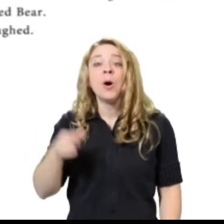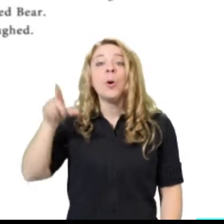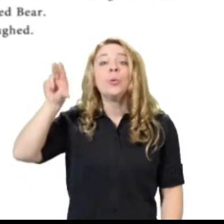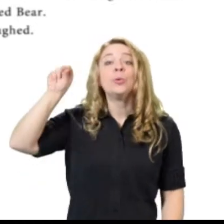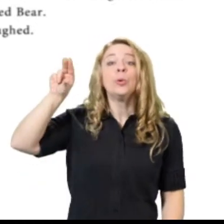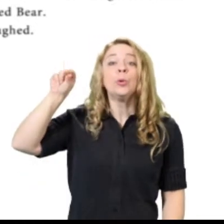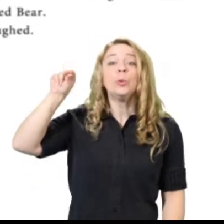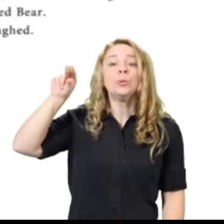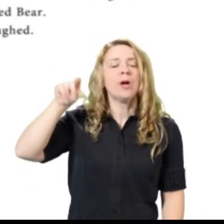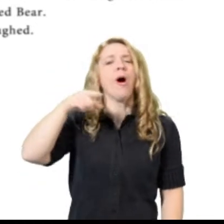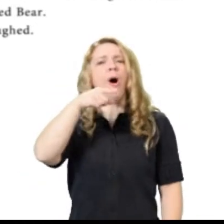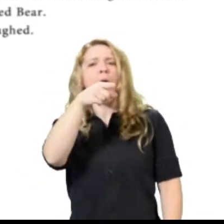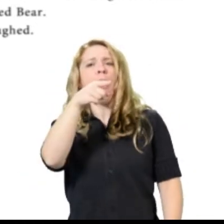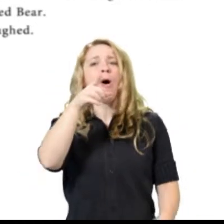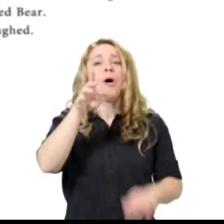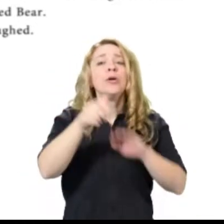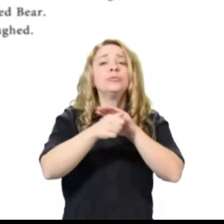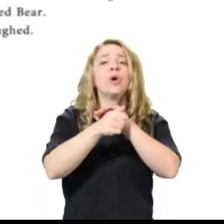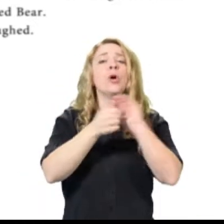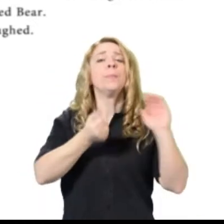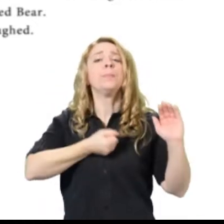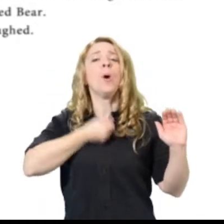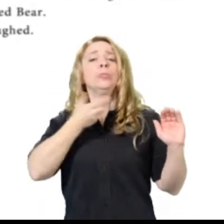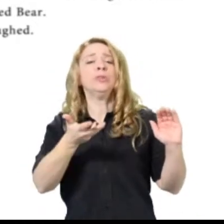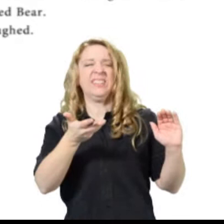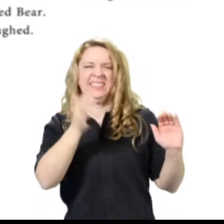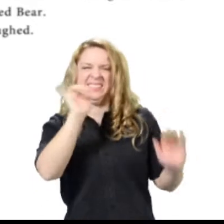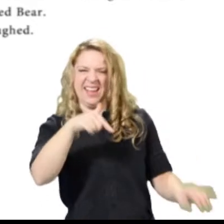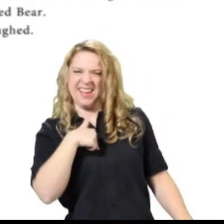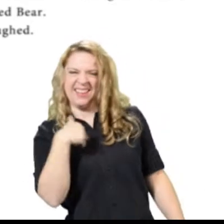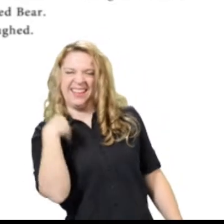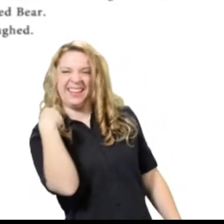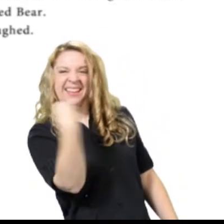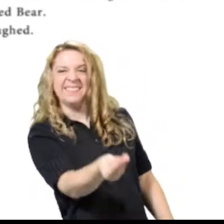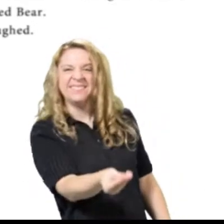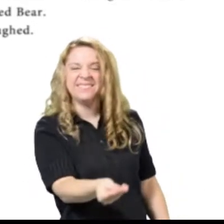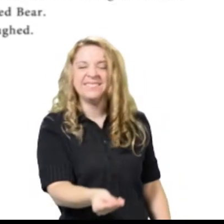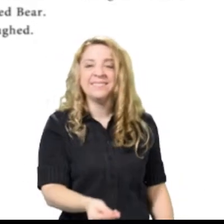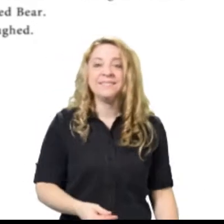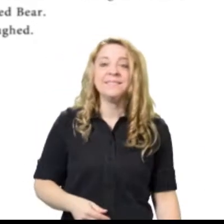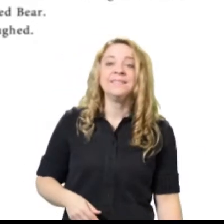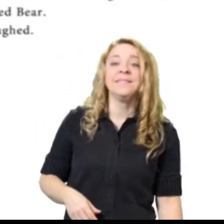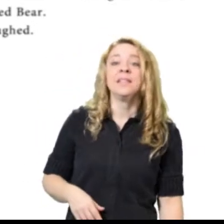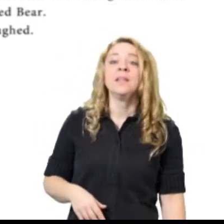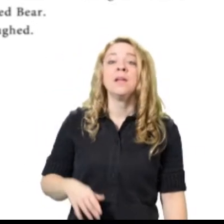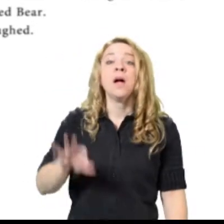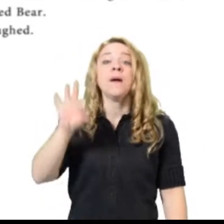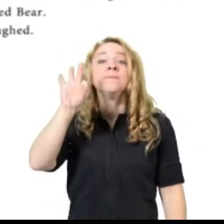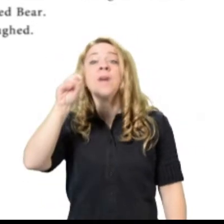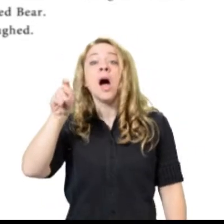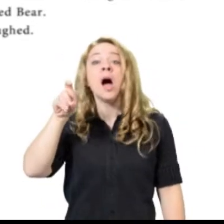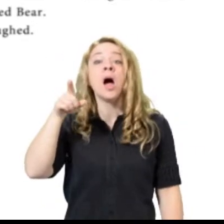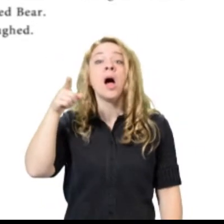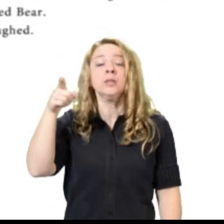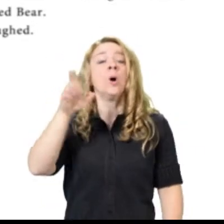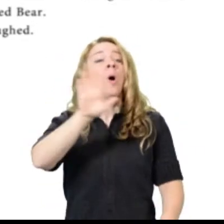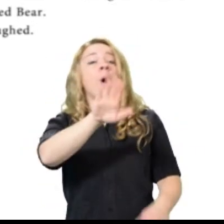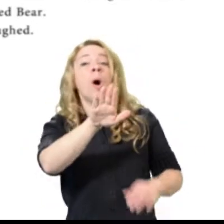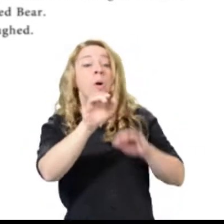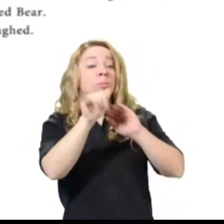Mine's a turtle poem, said Goose. And I made up a turtle riddle, said Fox.